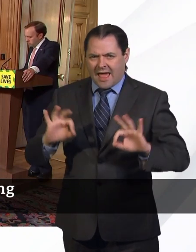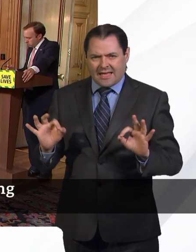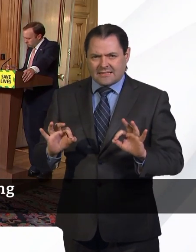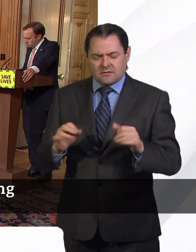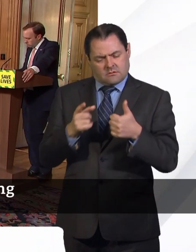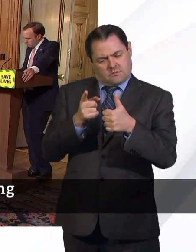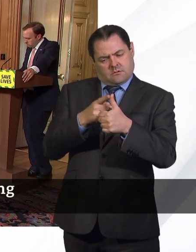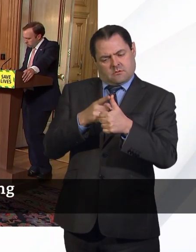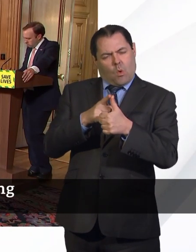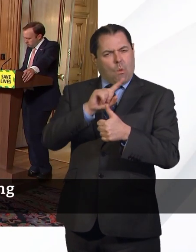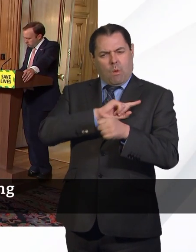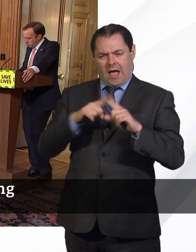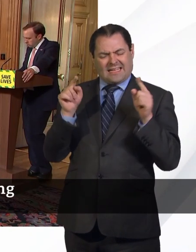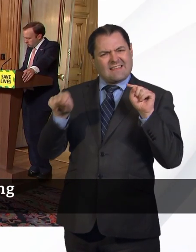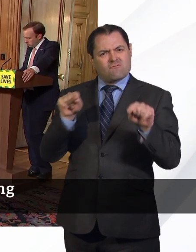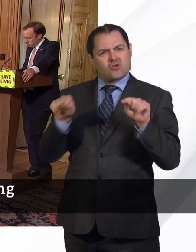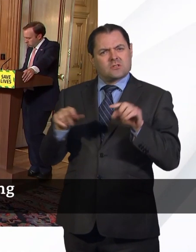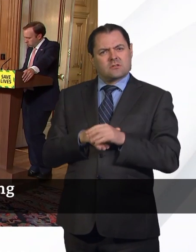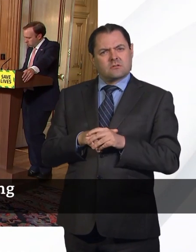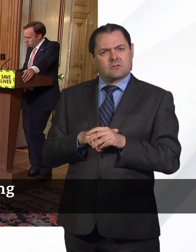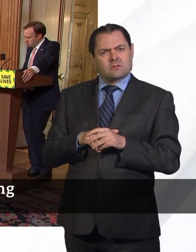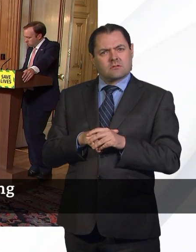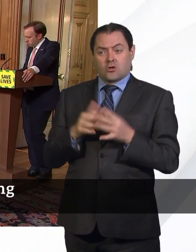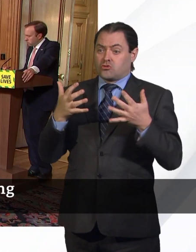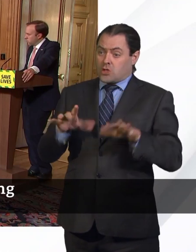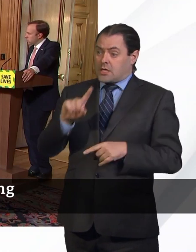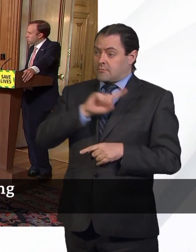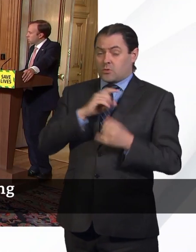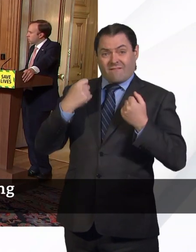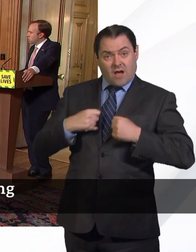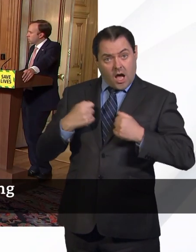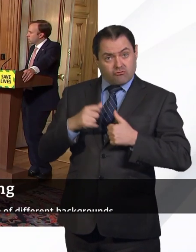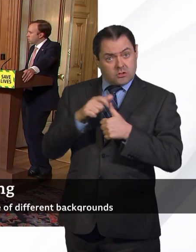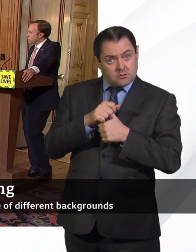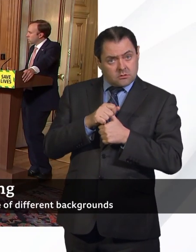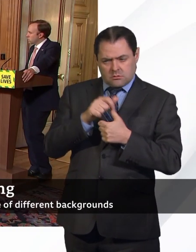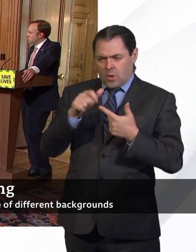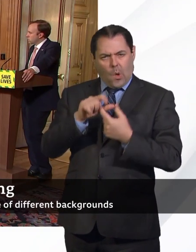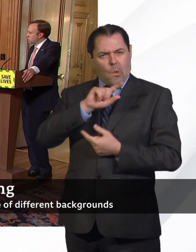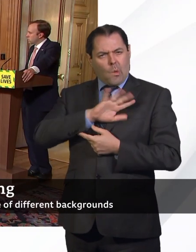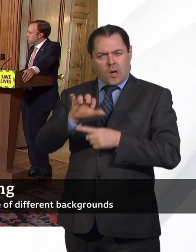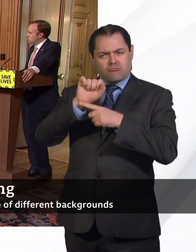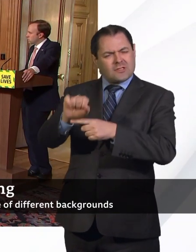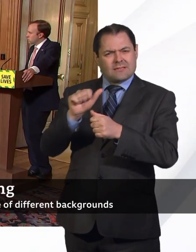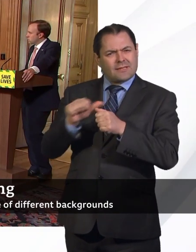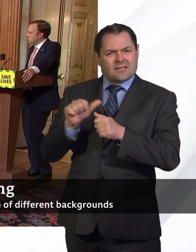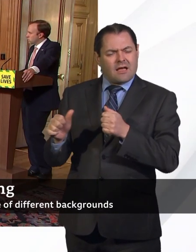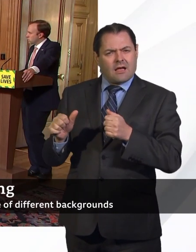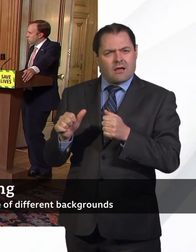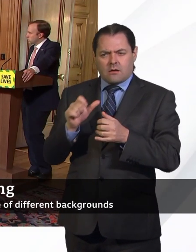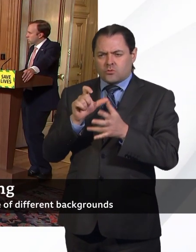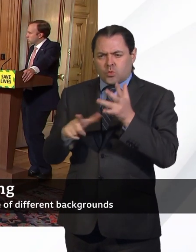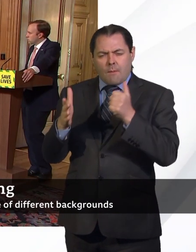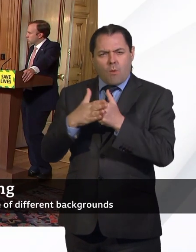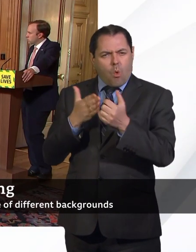how can you explain this disparity, which hasn't just been caused by the virus, and why haven't you done more to protect and support these communities? And if I could